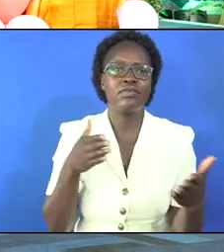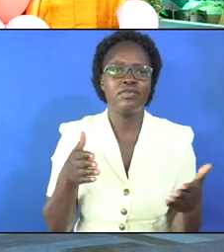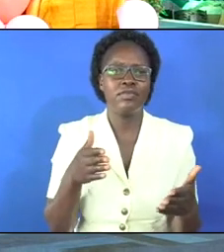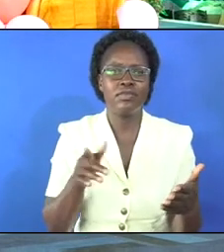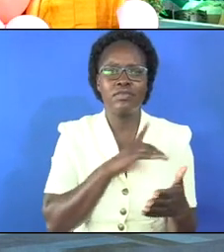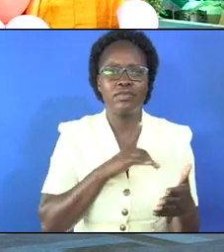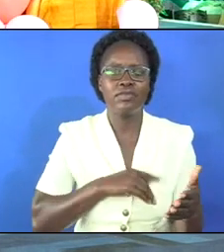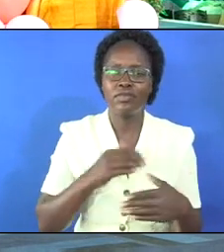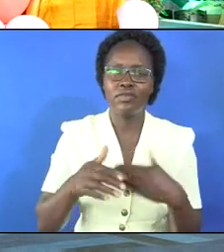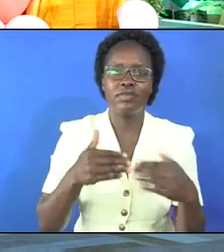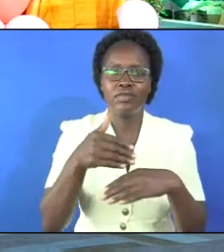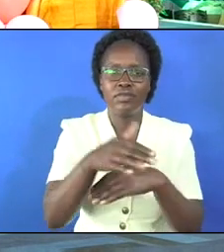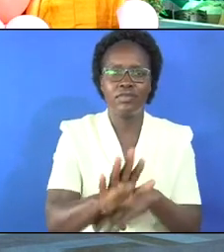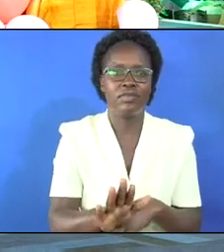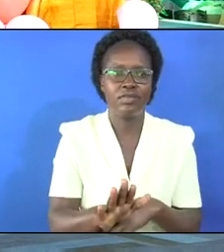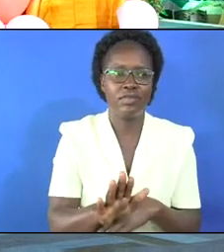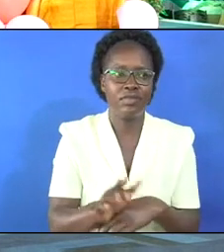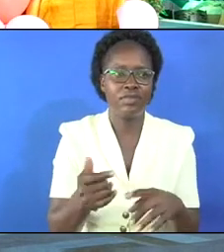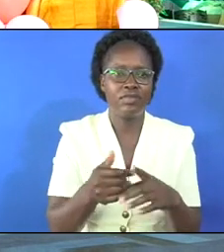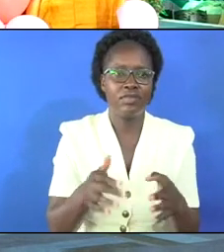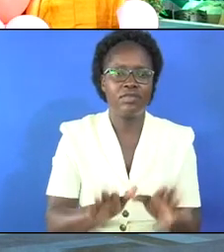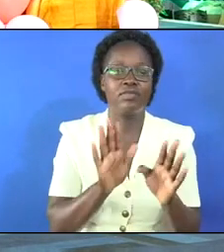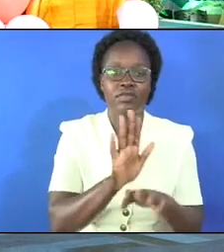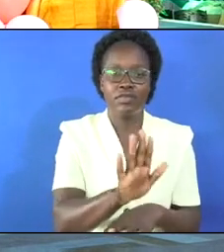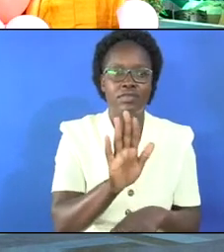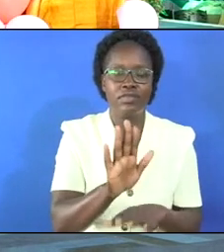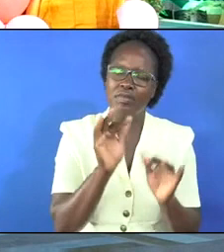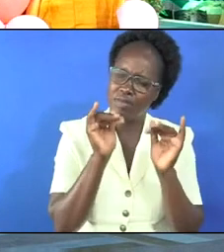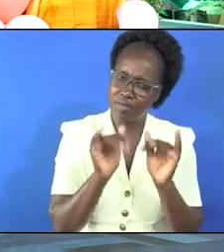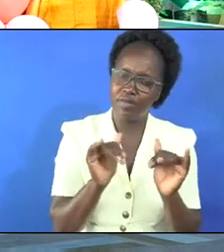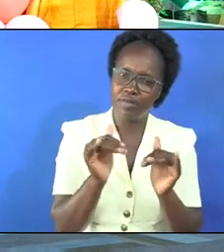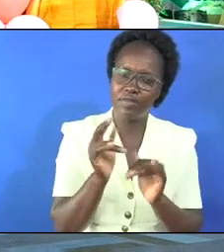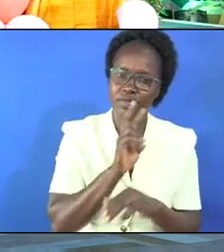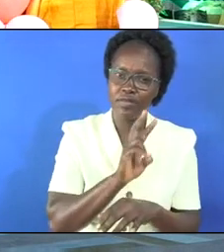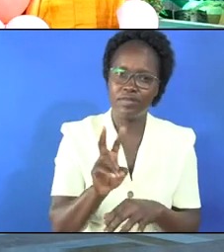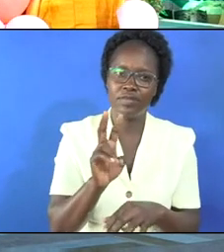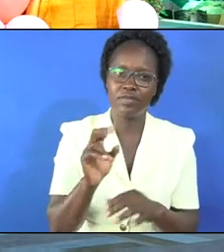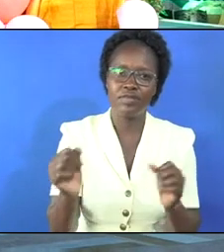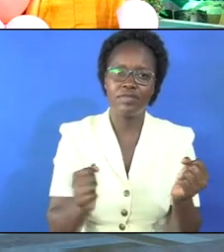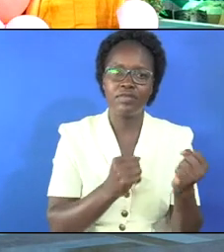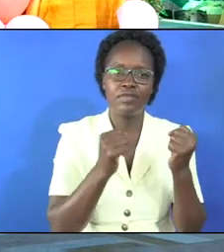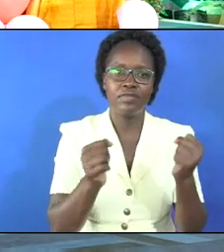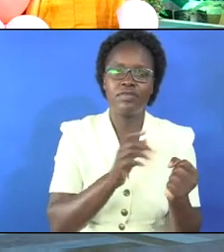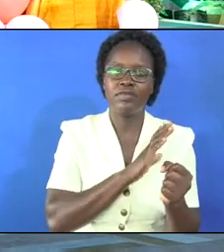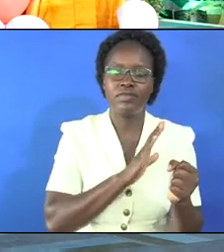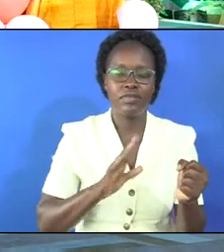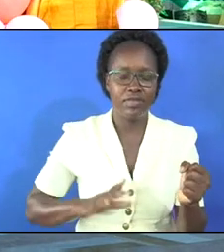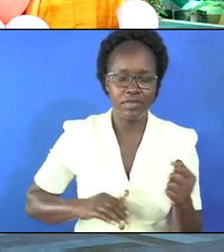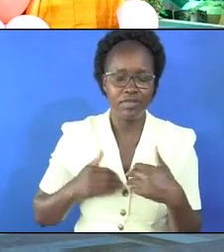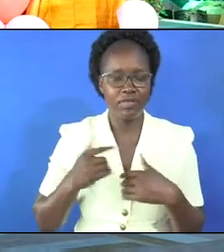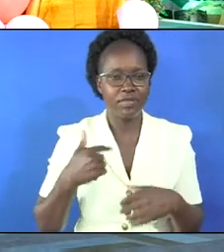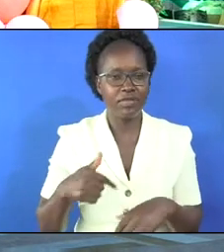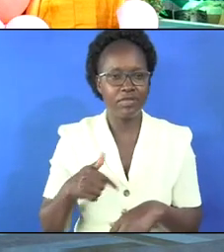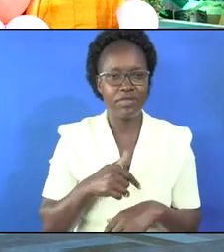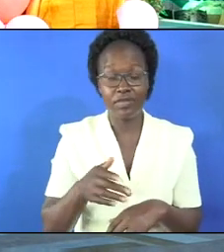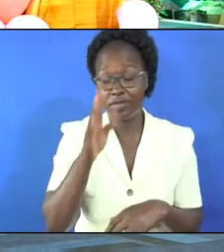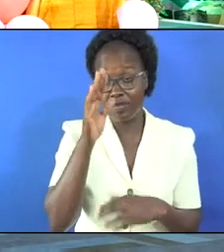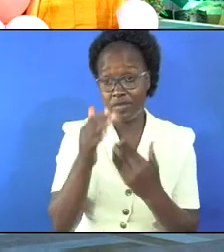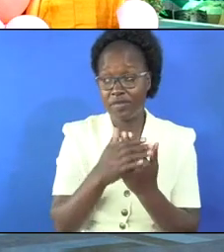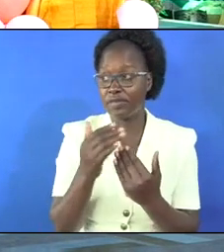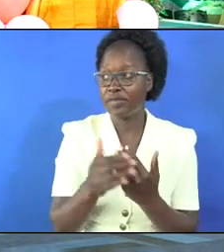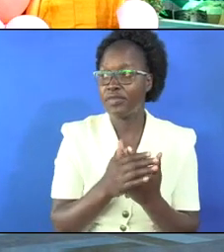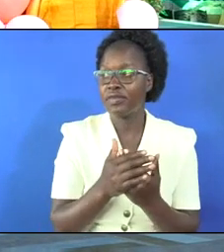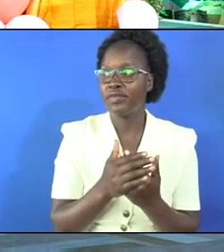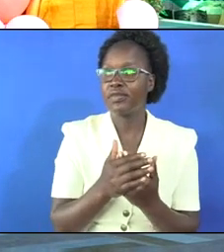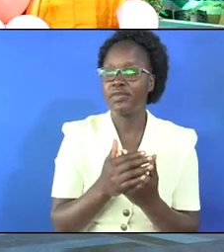the lord will roll them away out of your way and you'll remain to see the powers that god has for us god cares